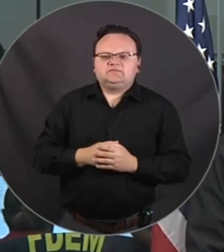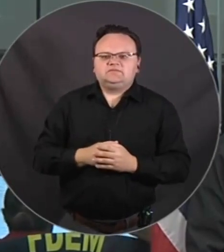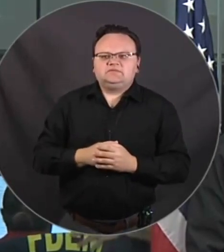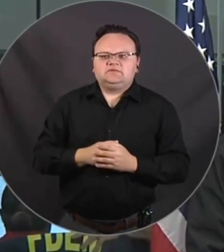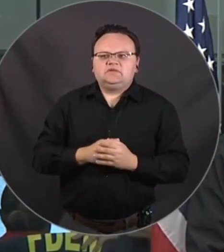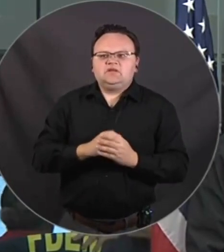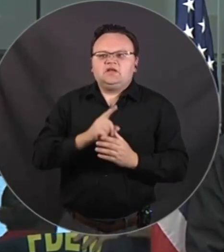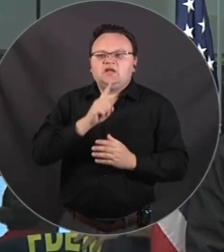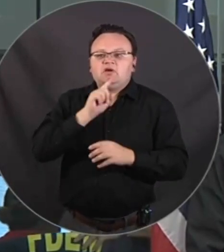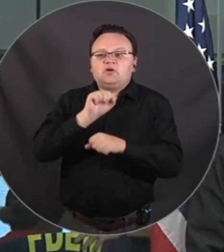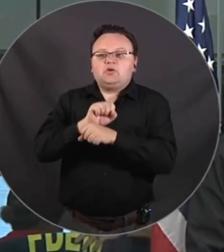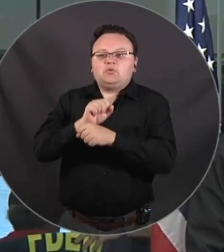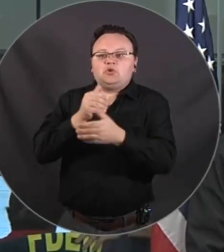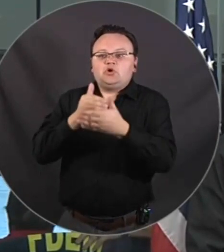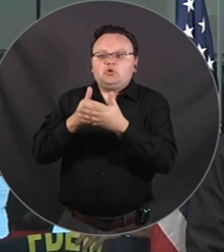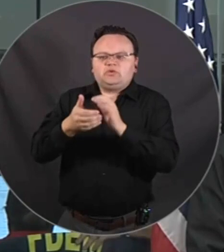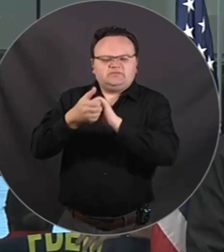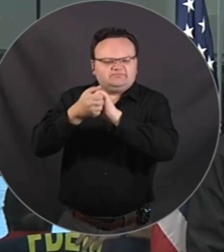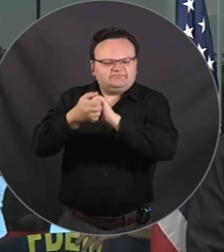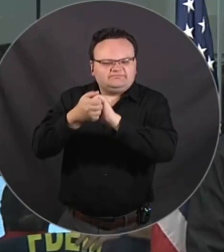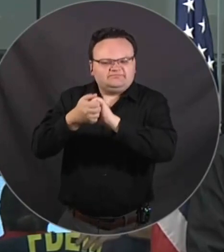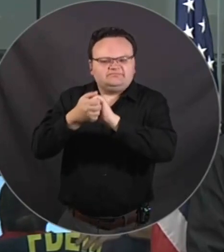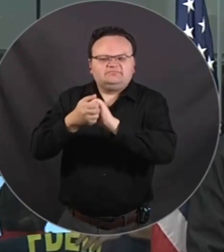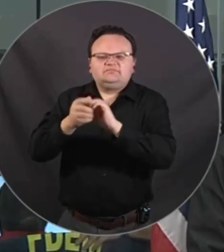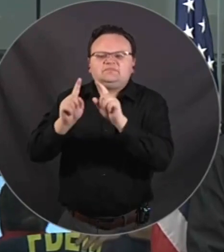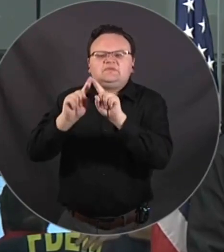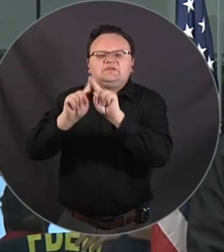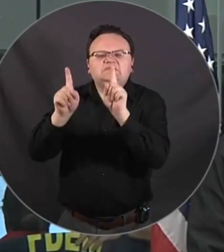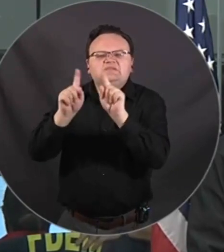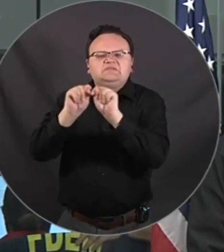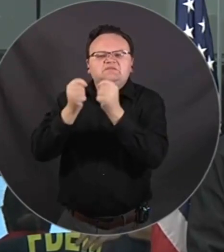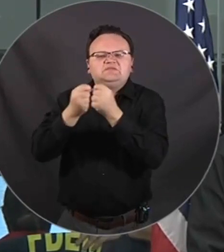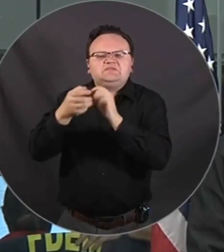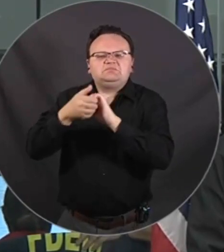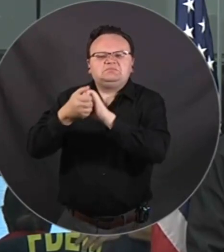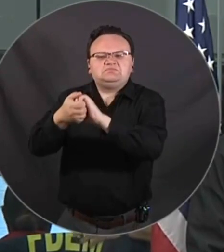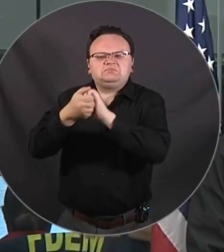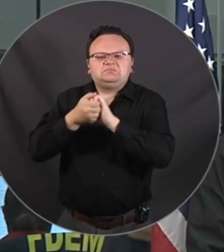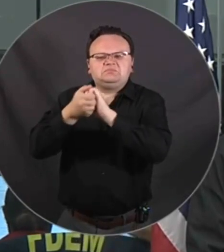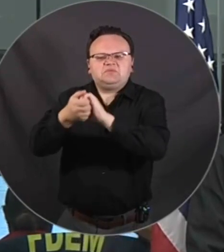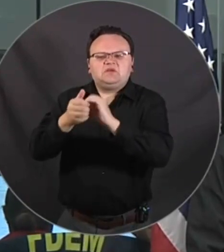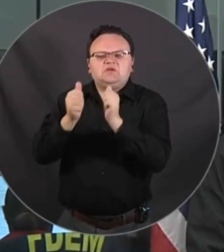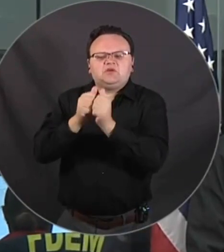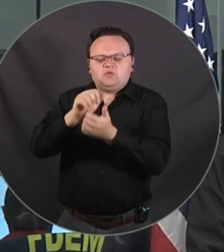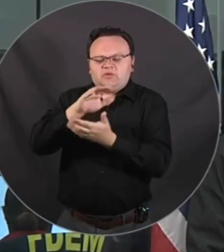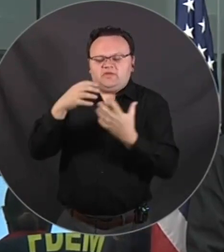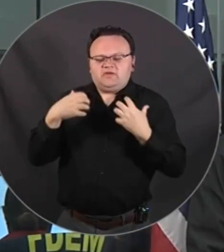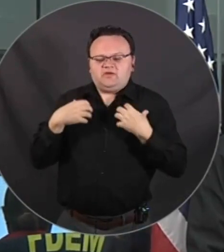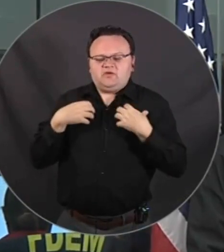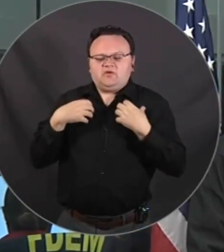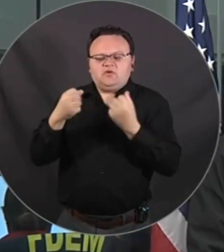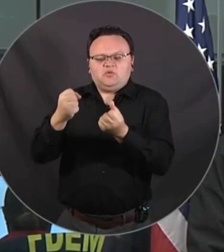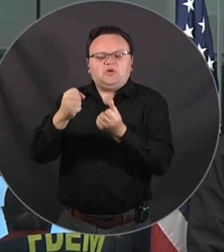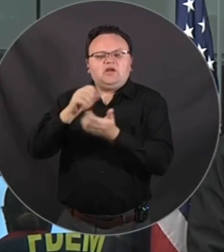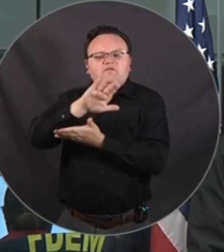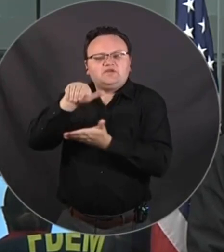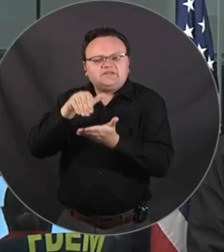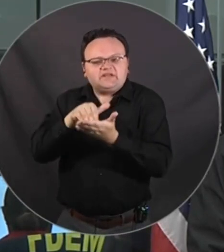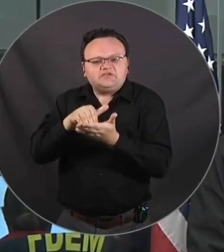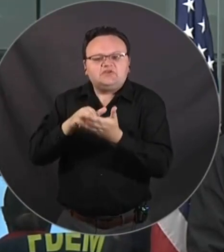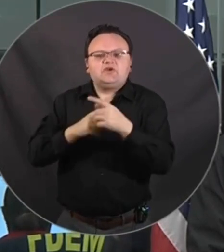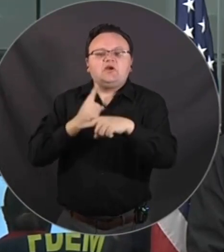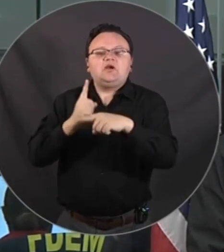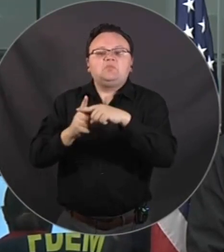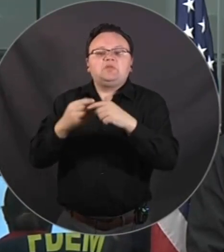closely with FEMA to establish recovery resources, including disaster recovery recovery centers, mobile registration intake centers, and even disaster